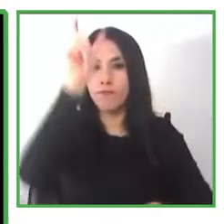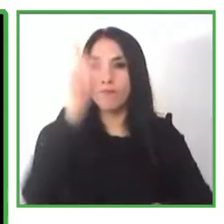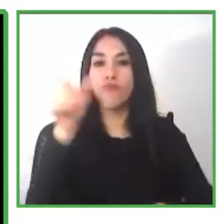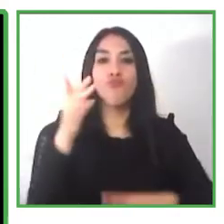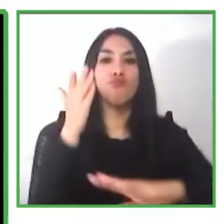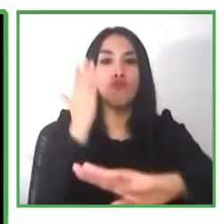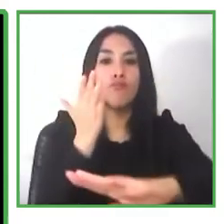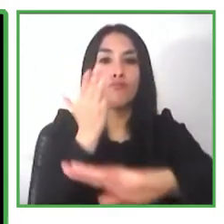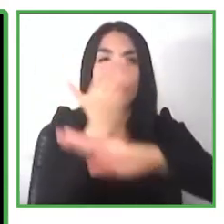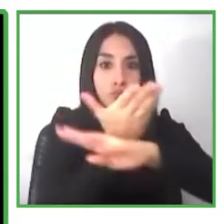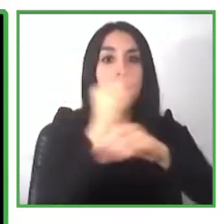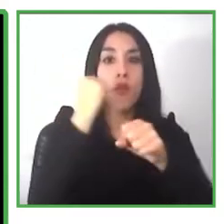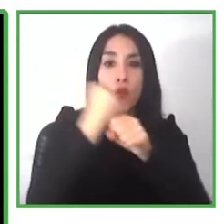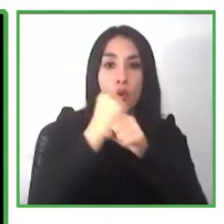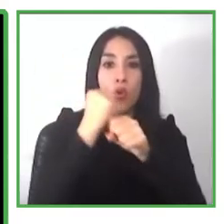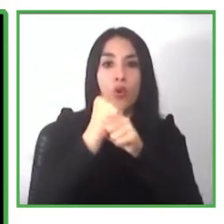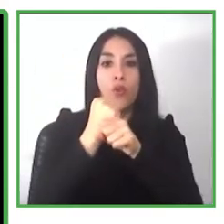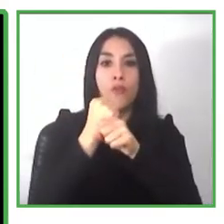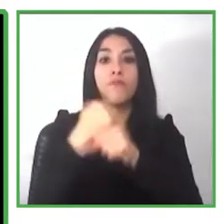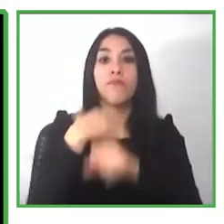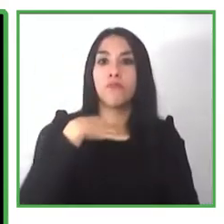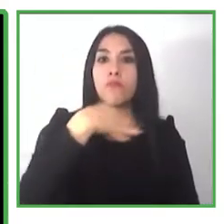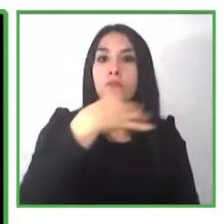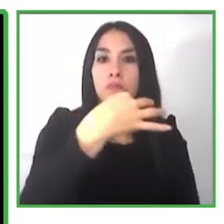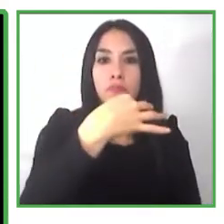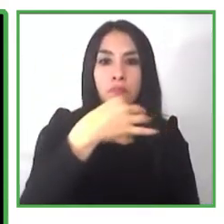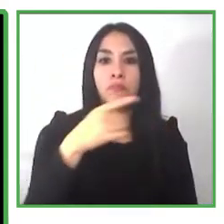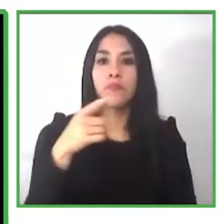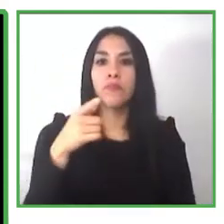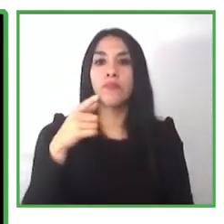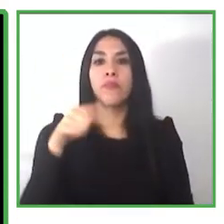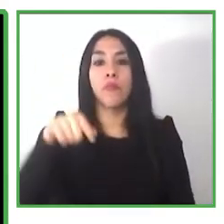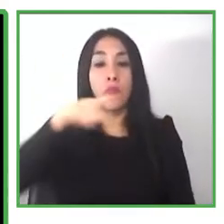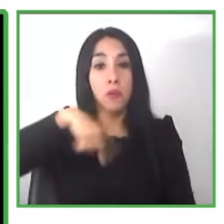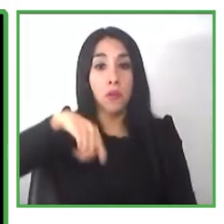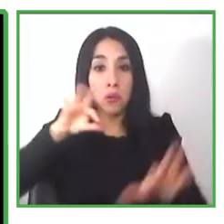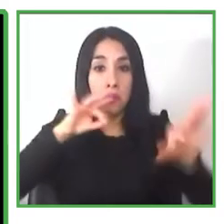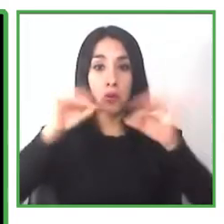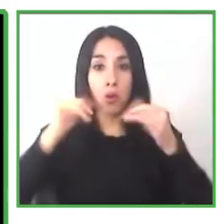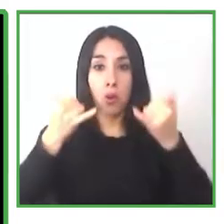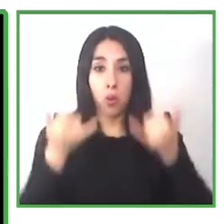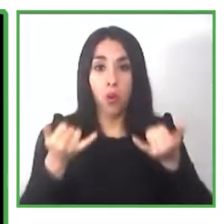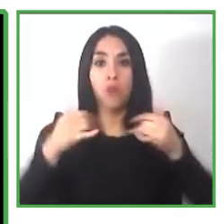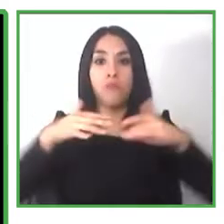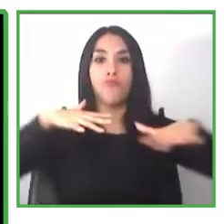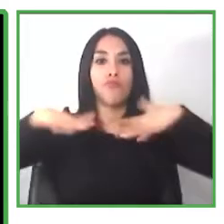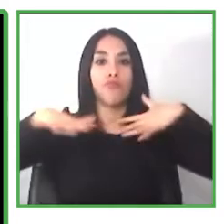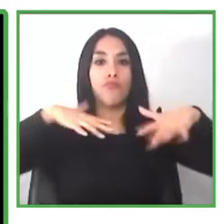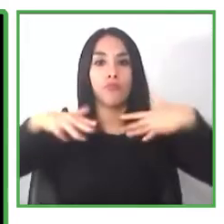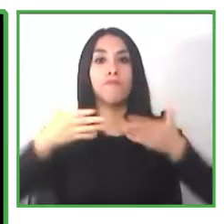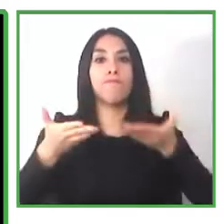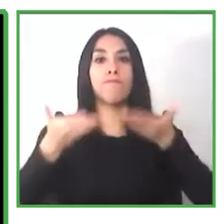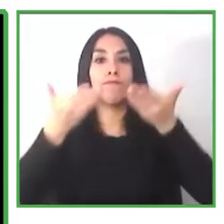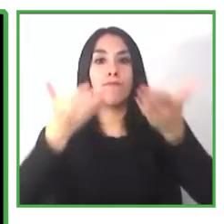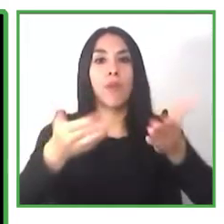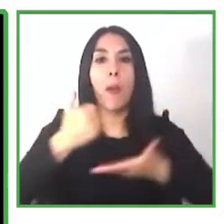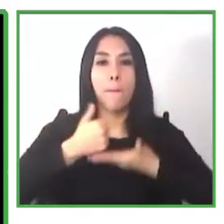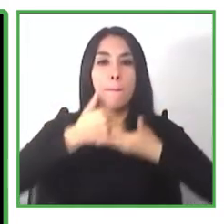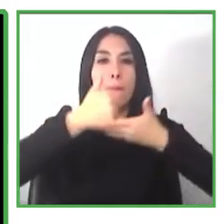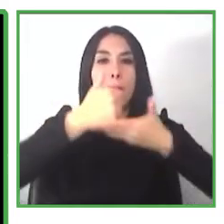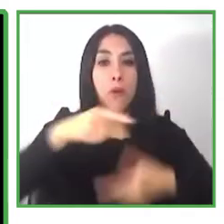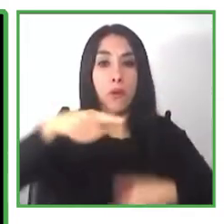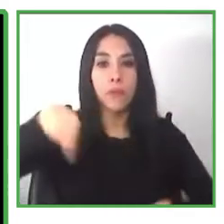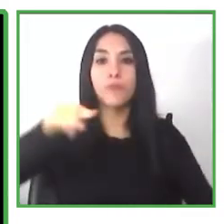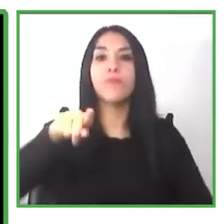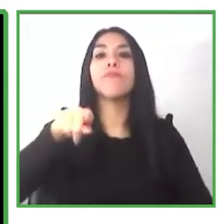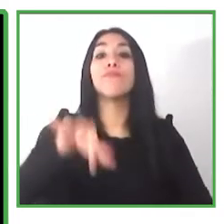ask for the help to support them to find work where they feel valued equal and included in the workforce next